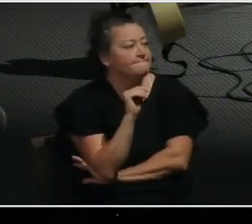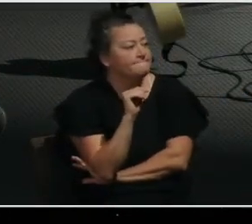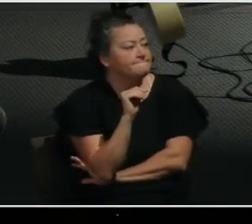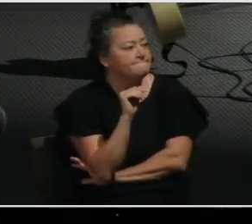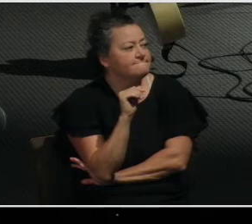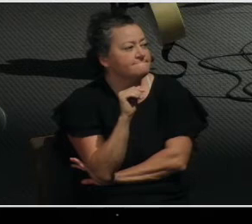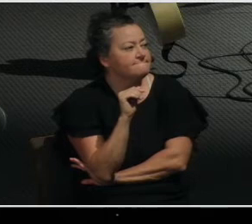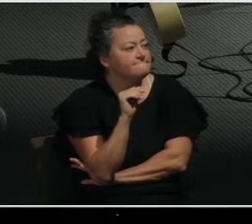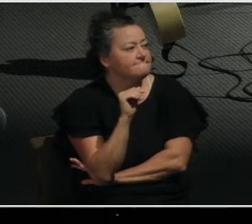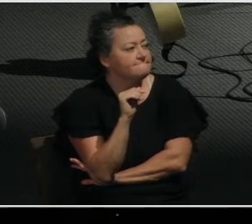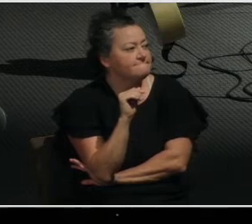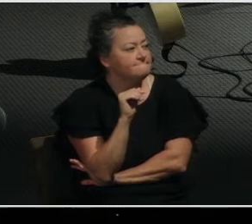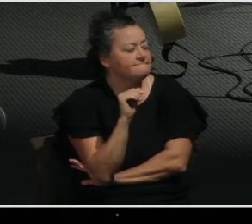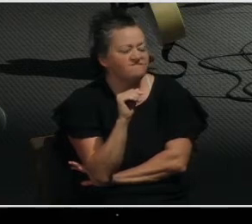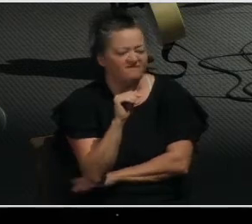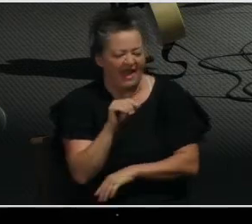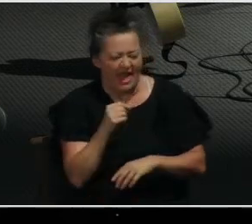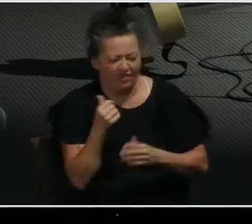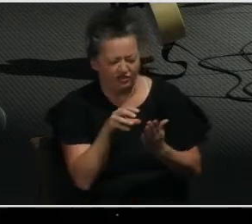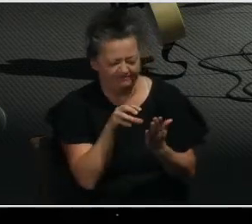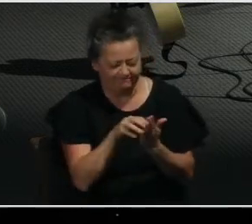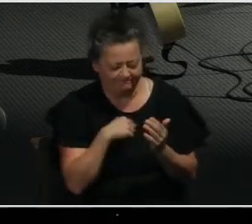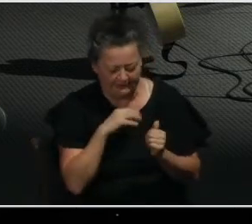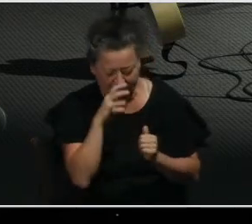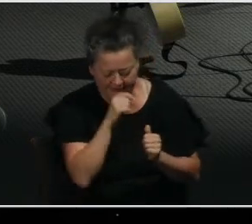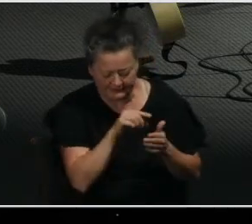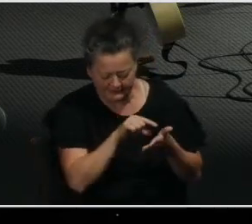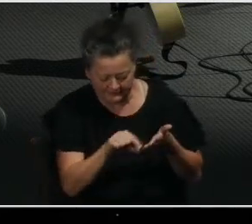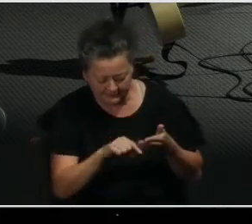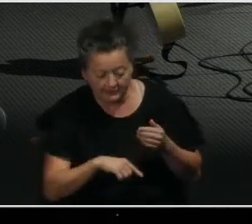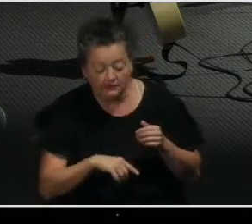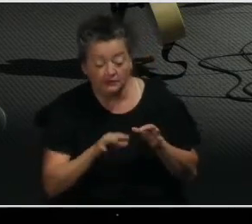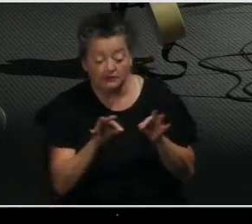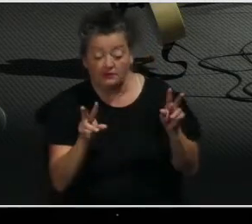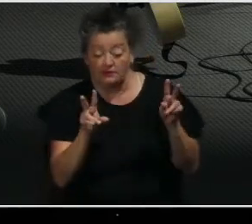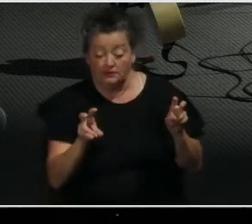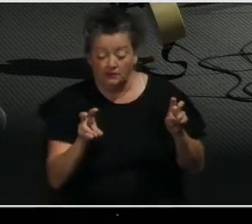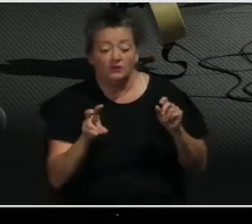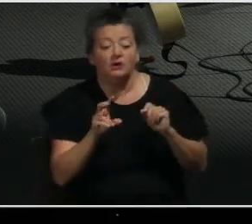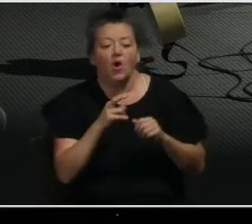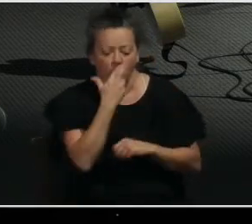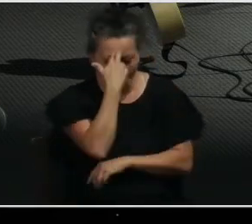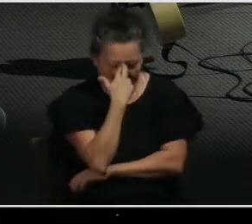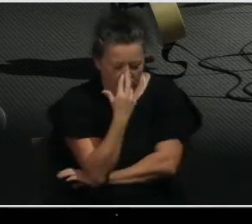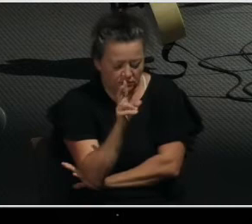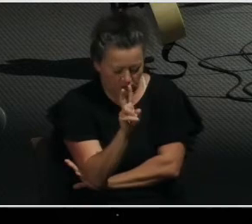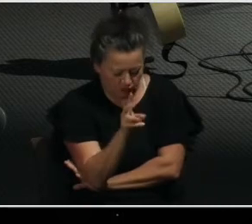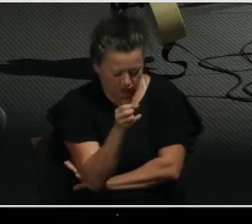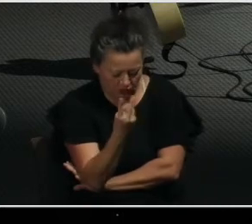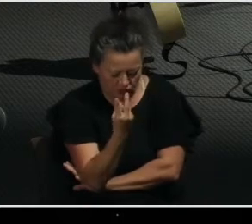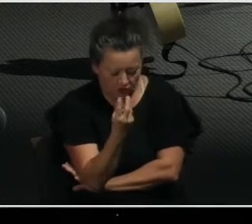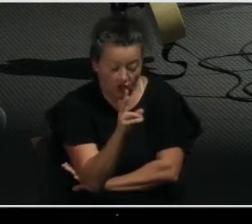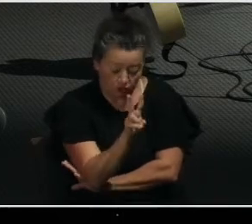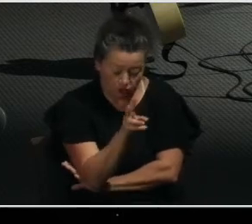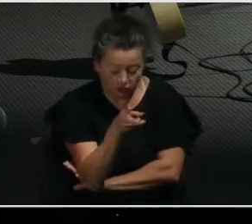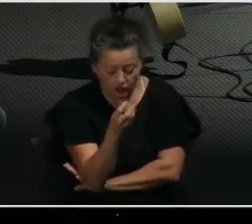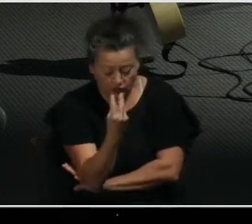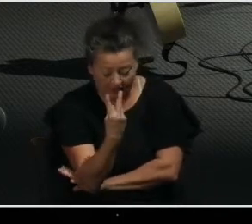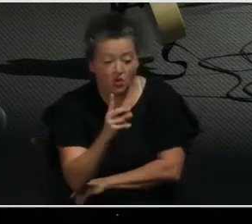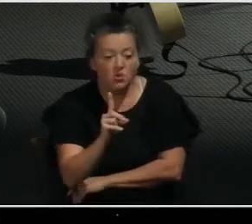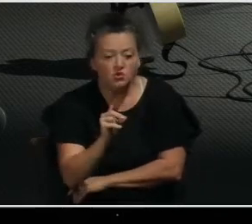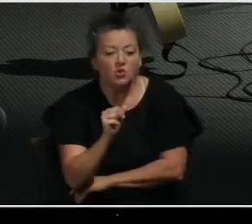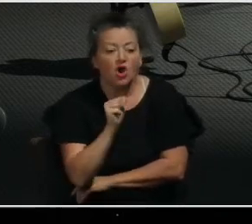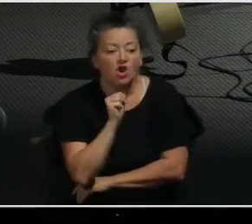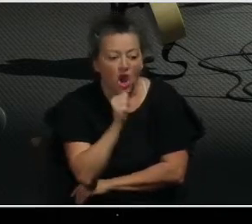author, writes this, Do not conform to the world, but be transformed